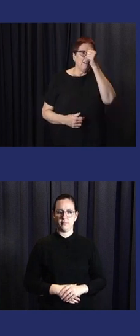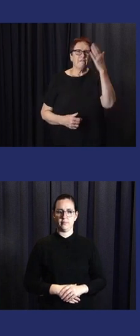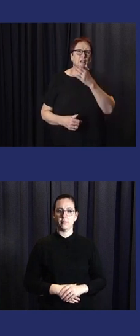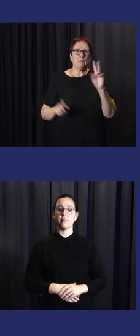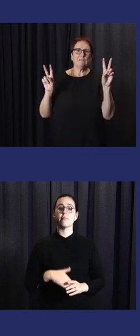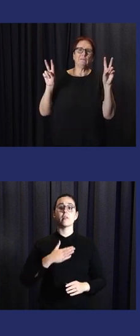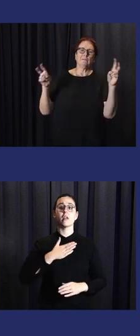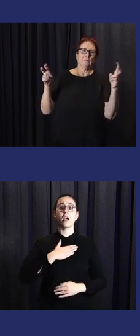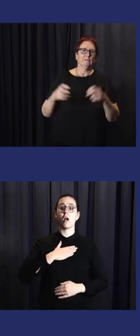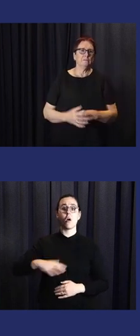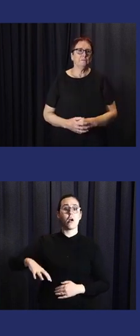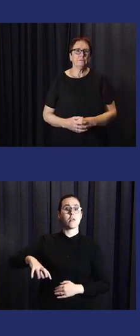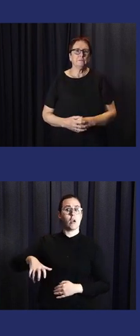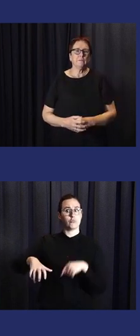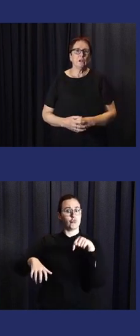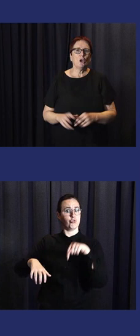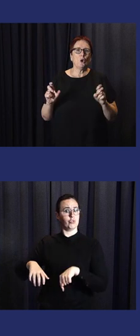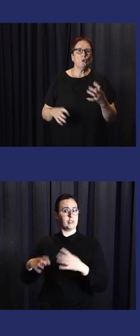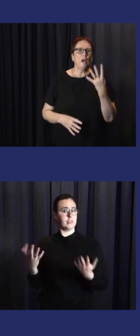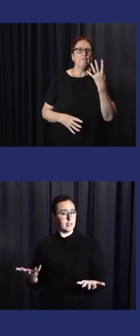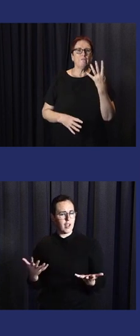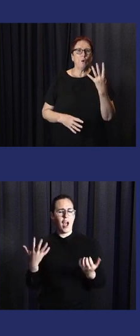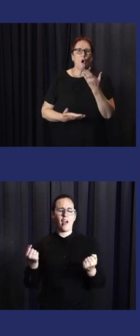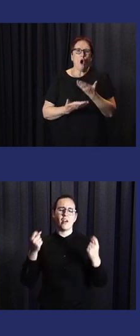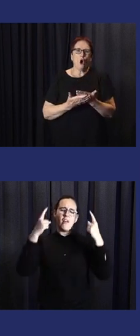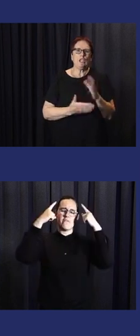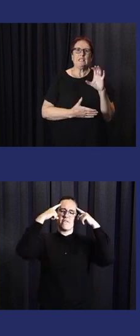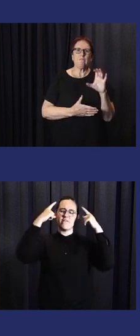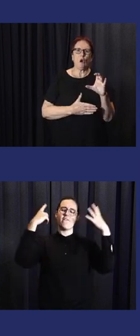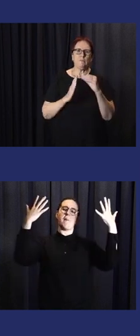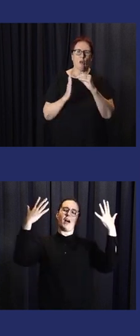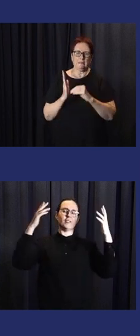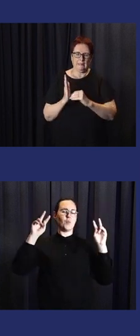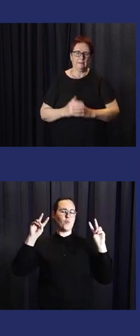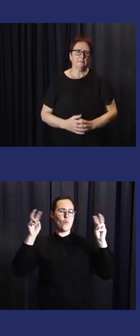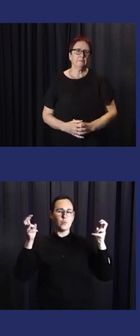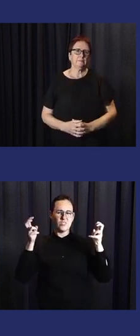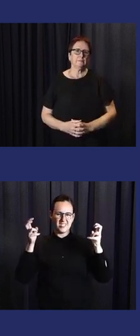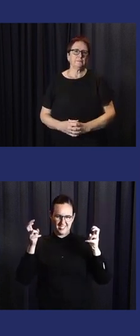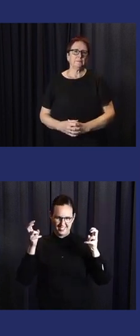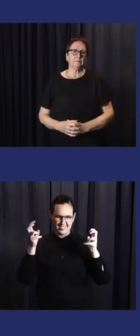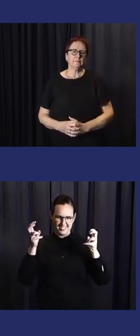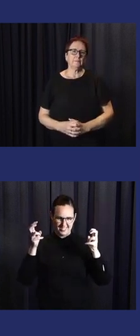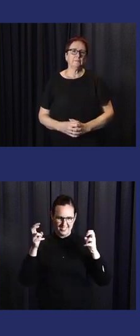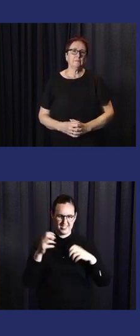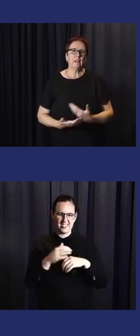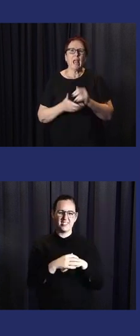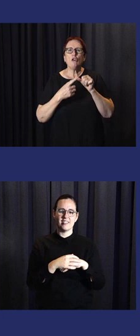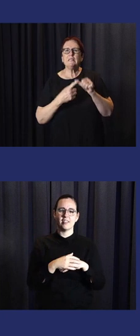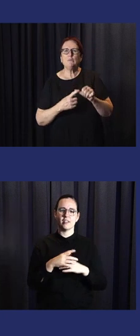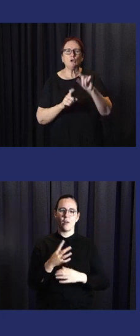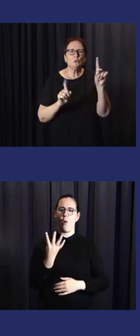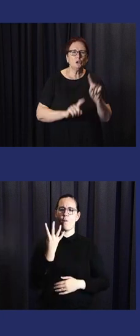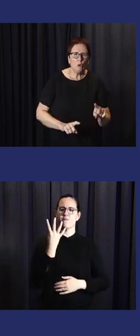And in our country, we also have a famous slogan. We call it for on-spot